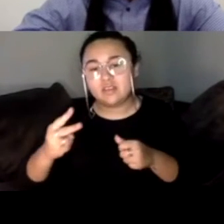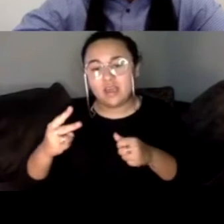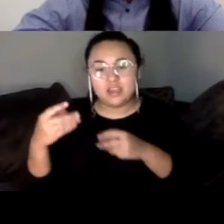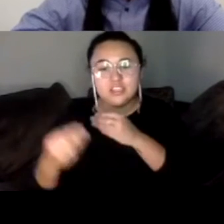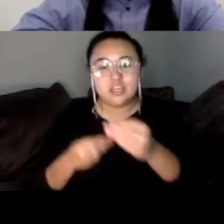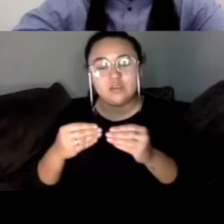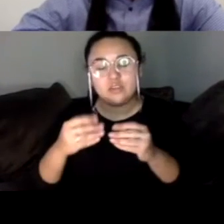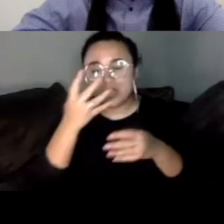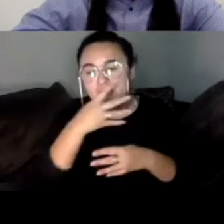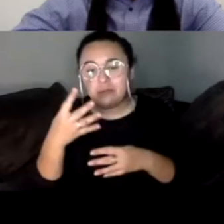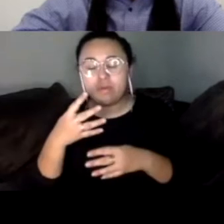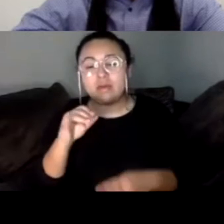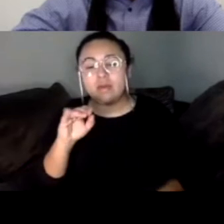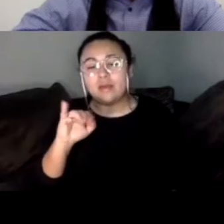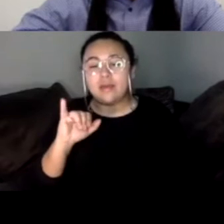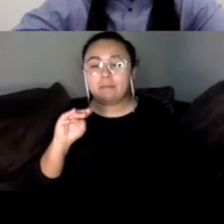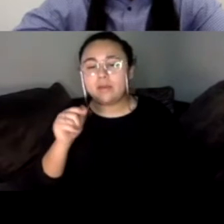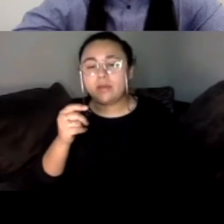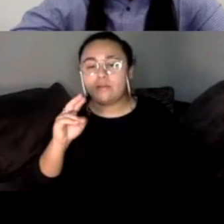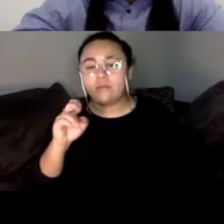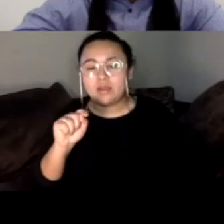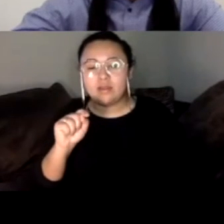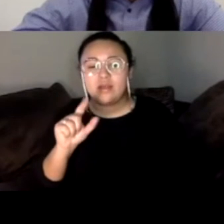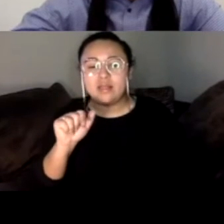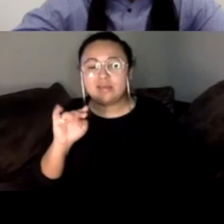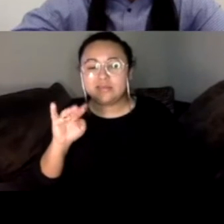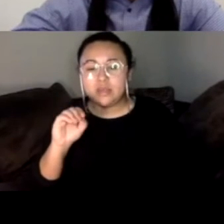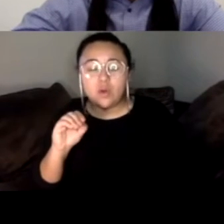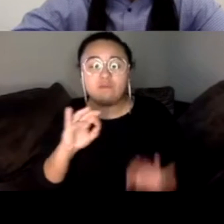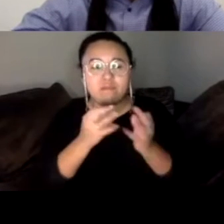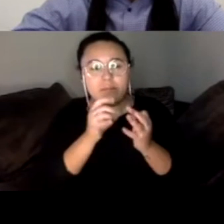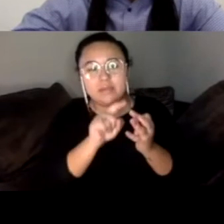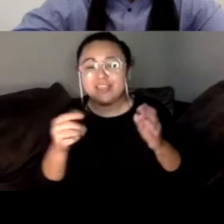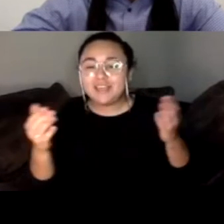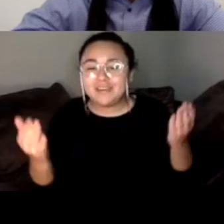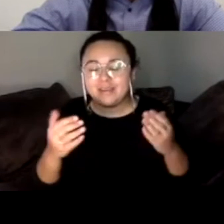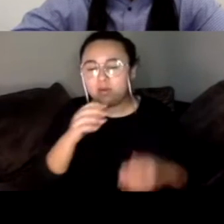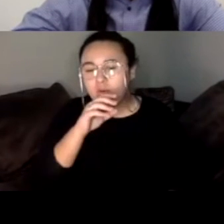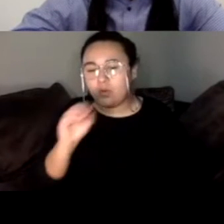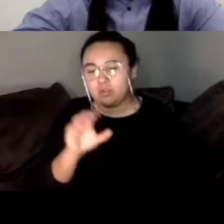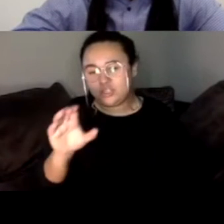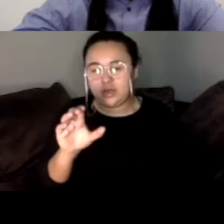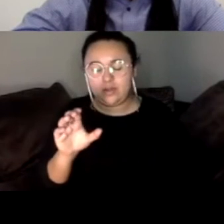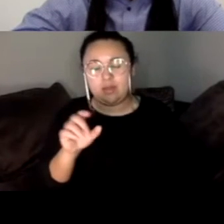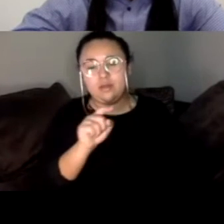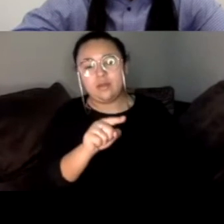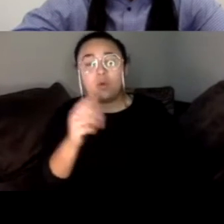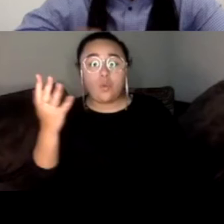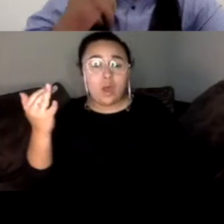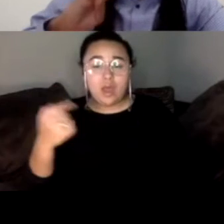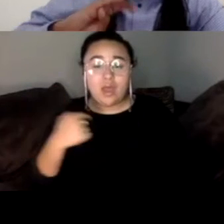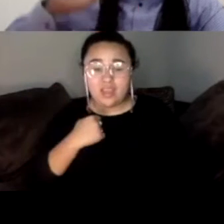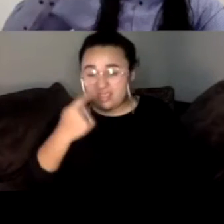immigrants, um, and Latinos here, like in Orange County, um, because that's, you know, I think,